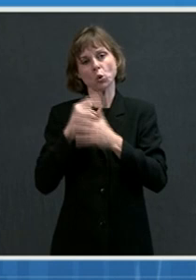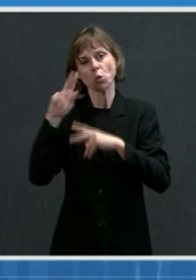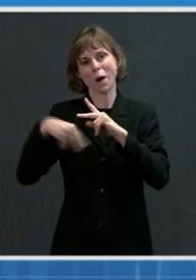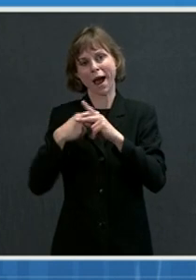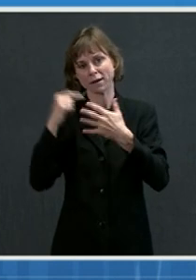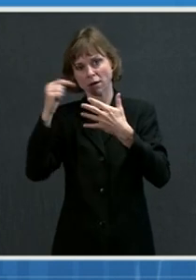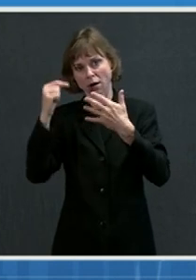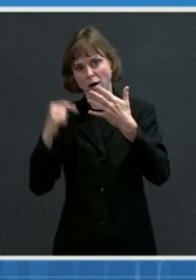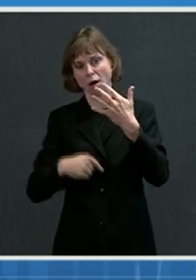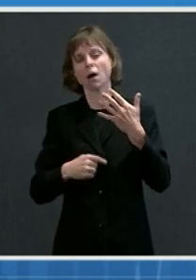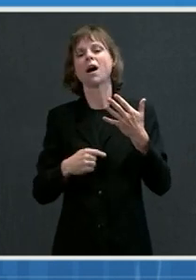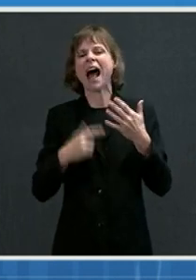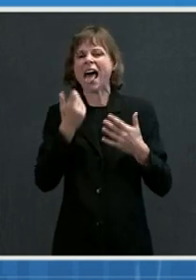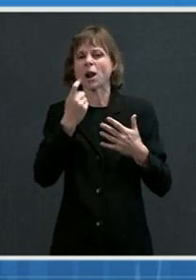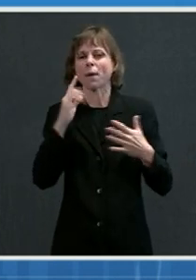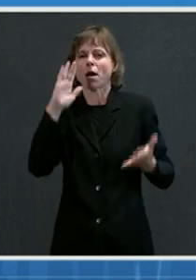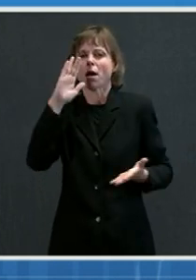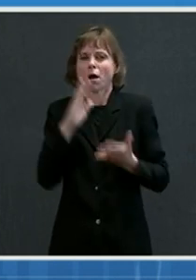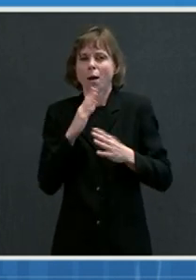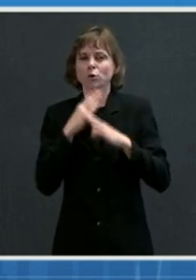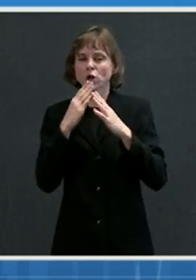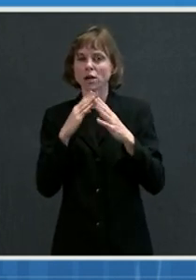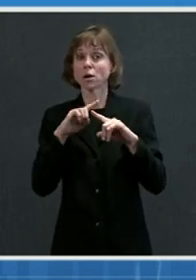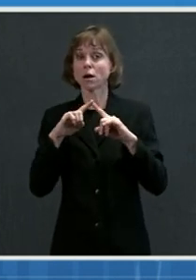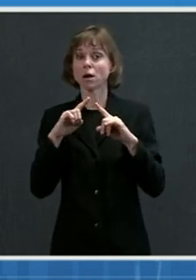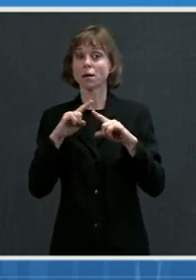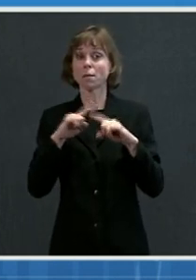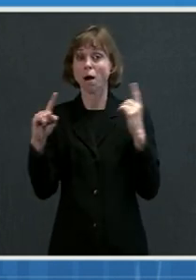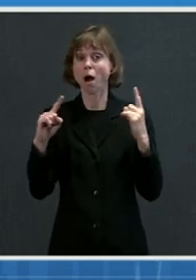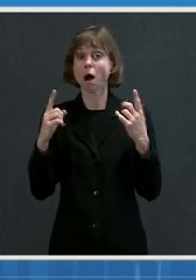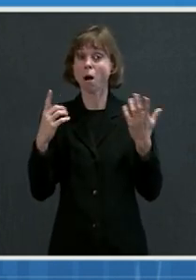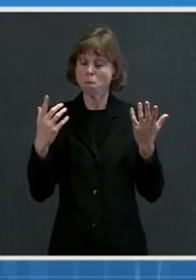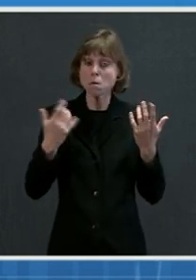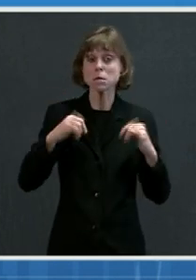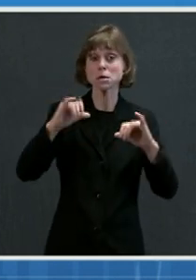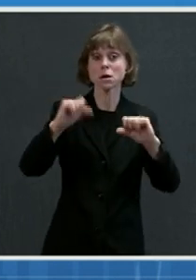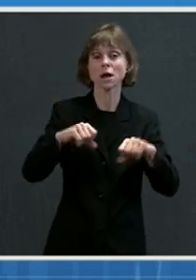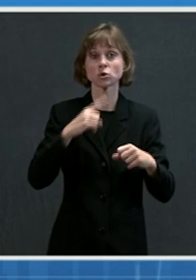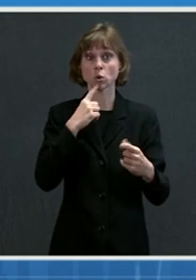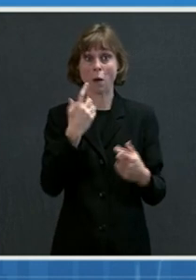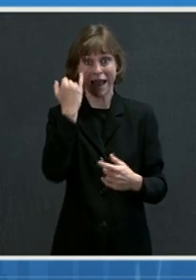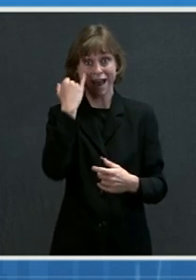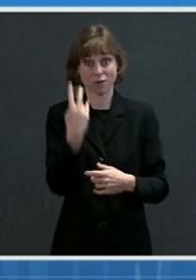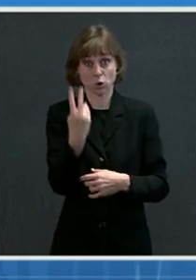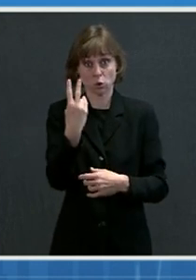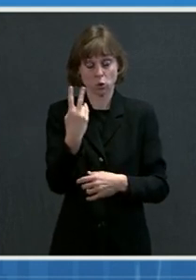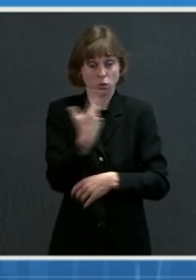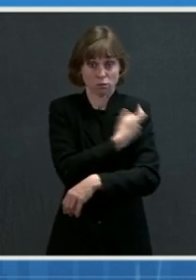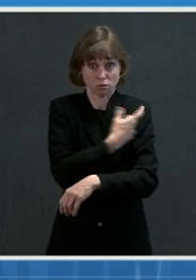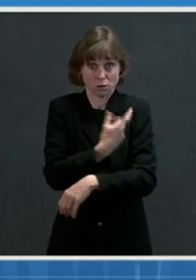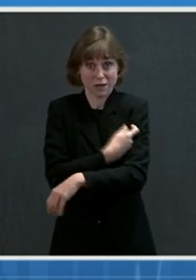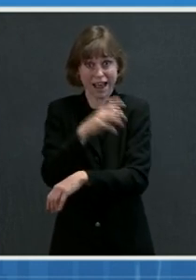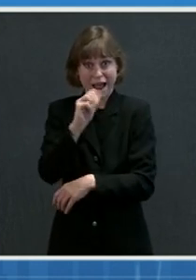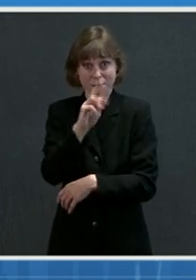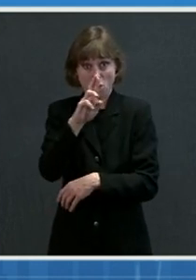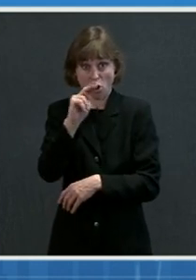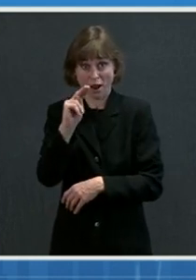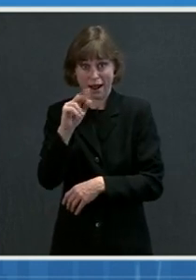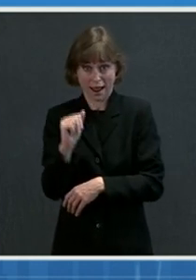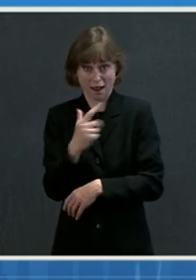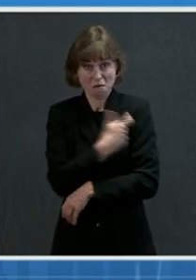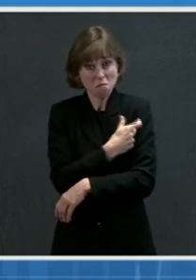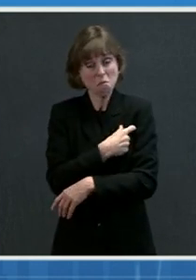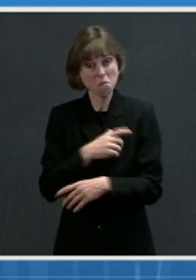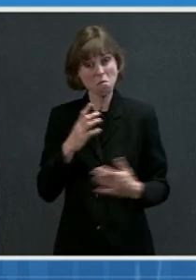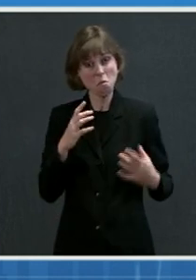means that it is likely that the cushion that you get from two doses of an mRNA vaccine would likely be able